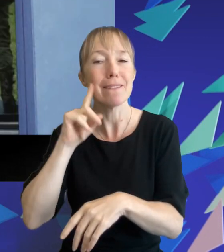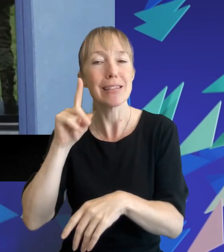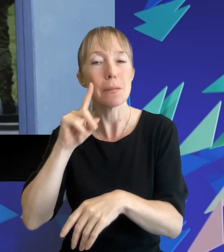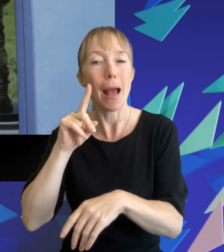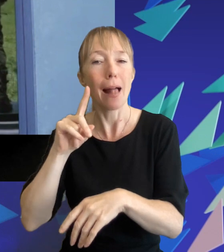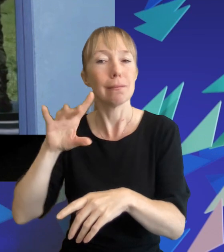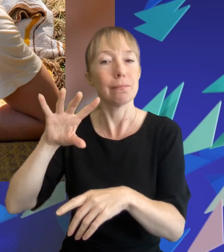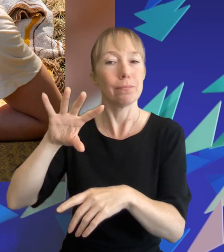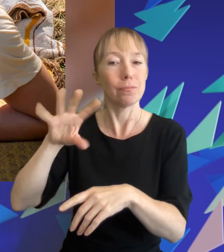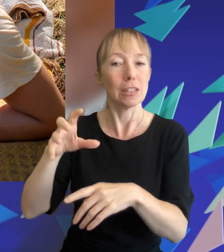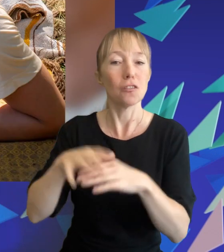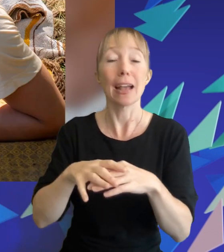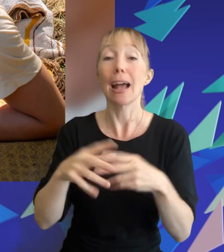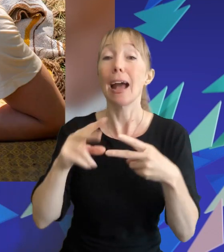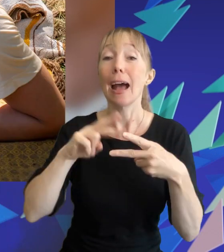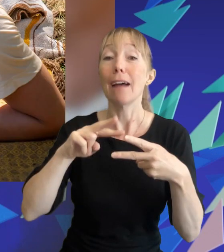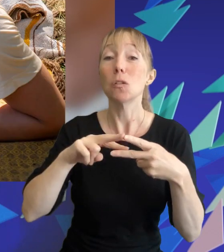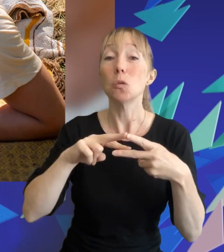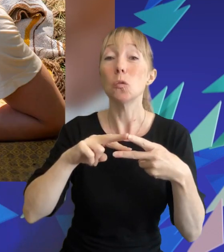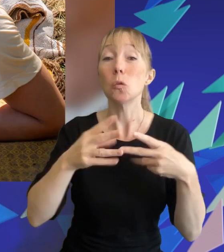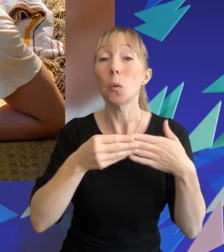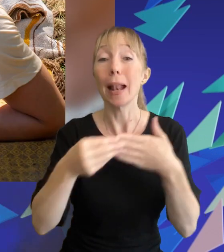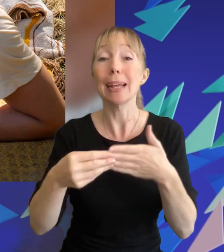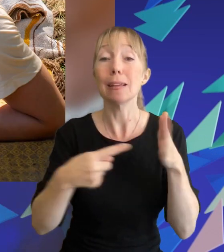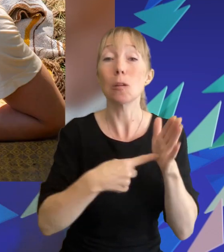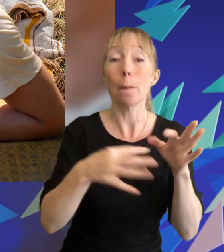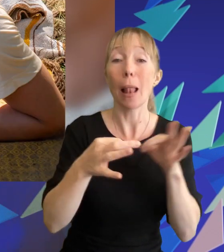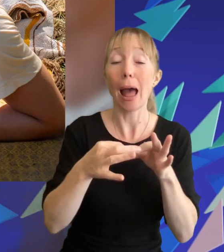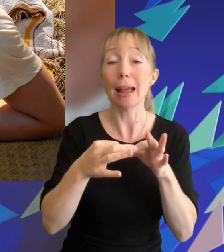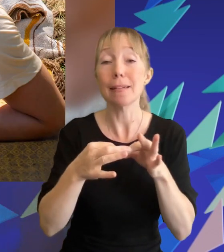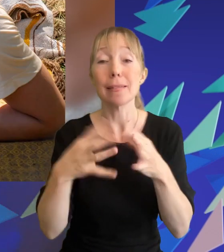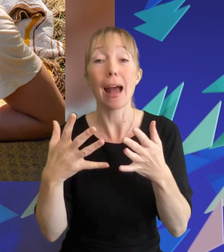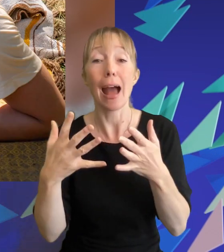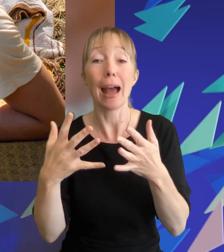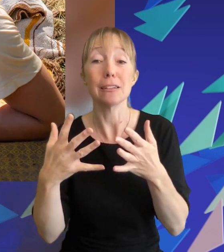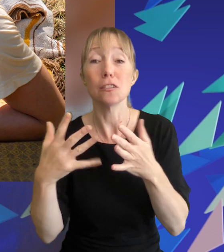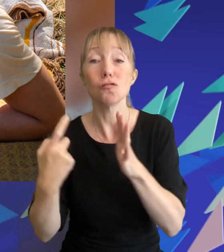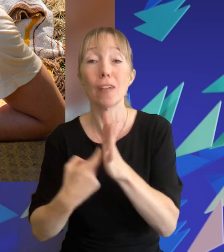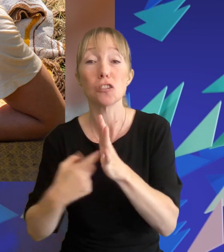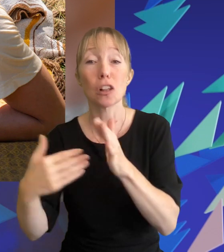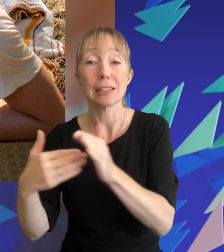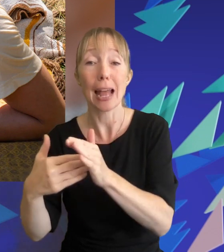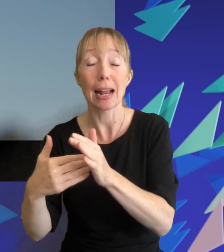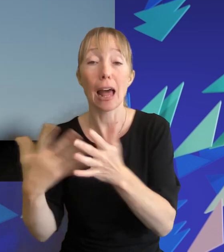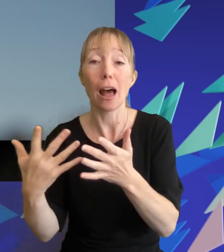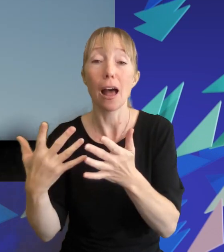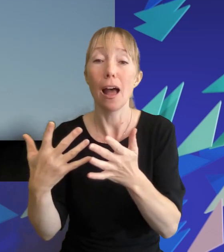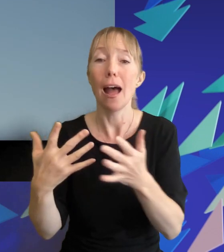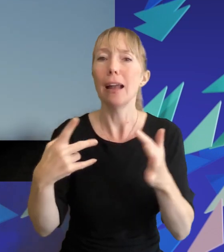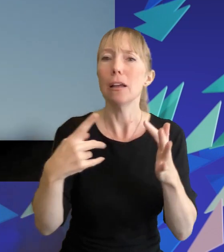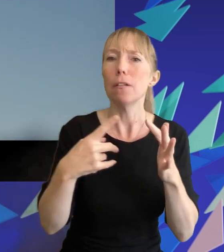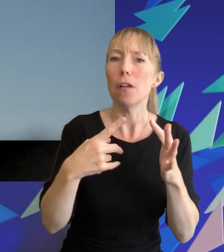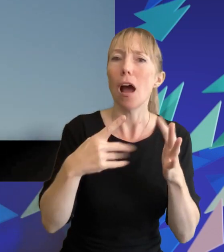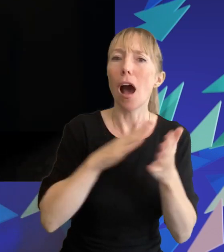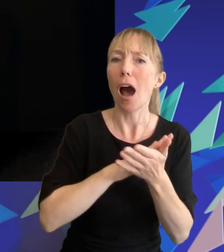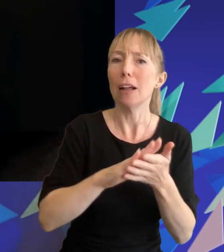games the two leads are played by tom blithe and west side story breakout star rachel zegler they are joined by the likes of euphoria's hunter